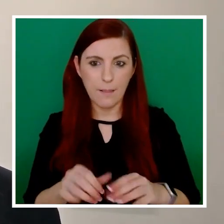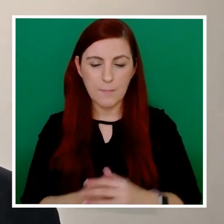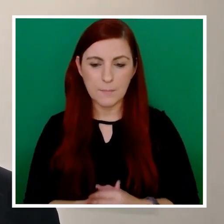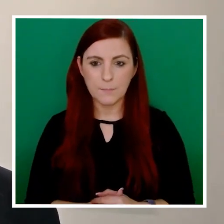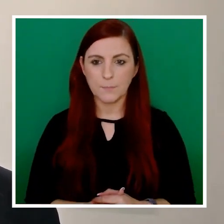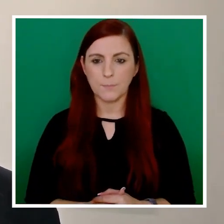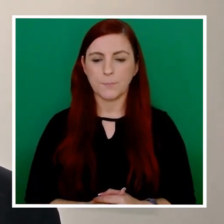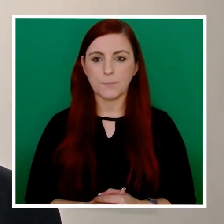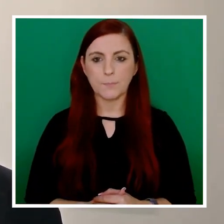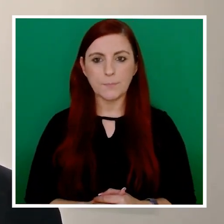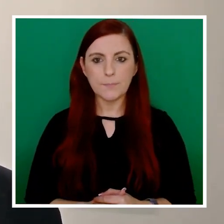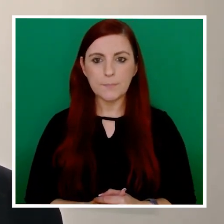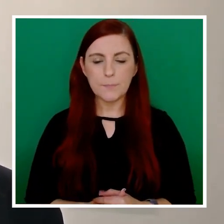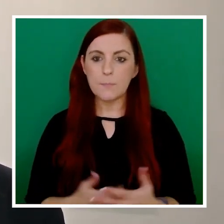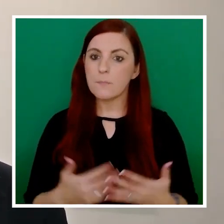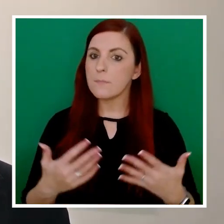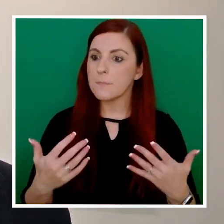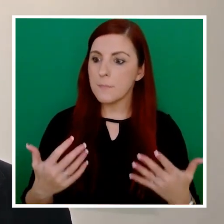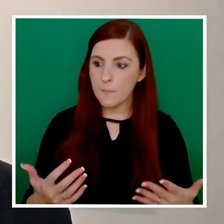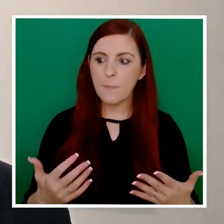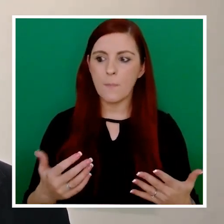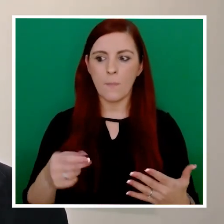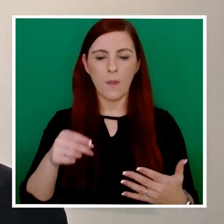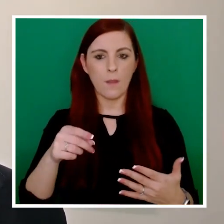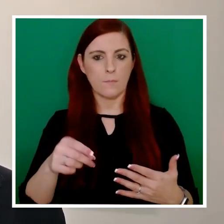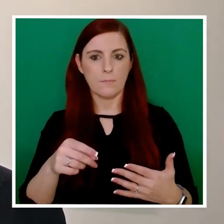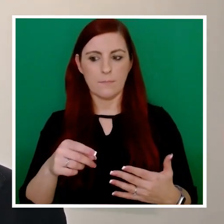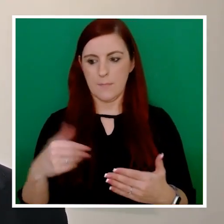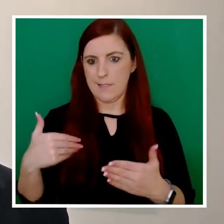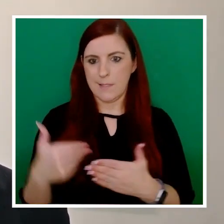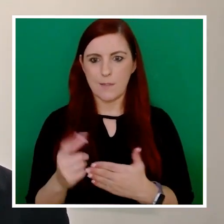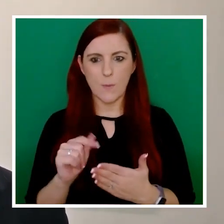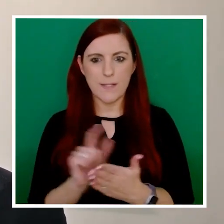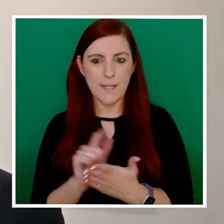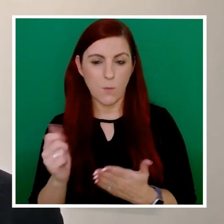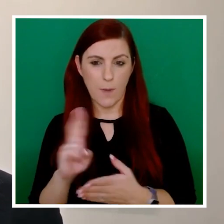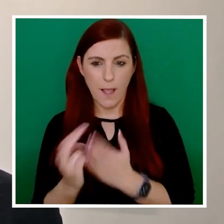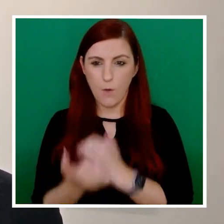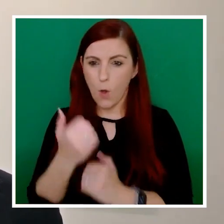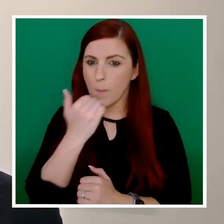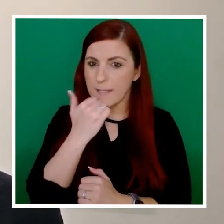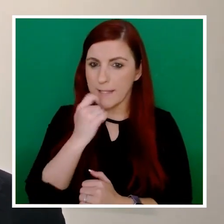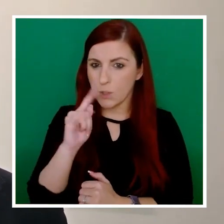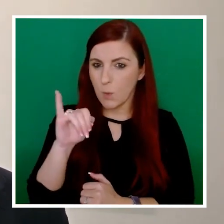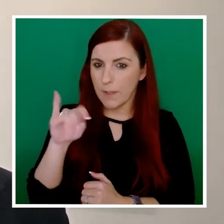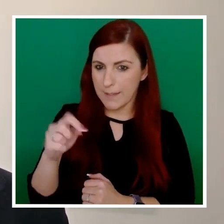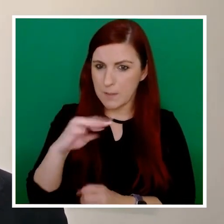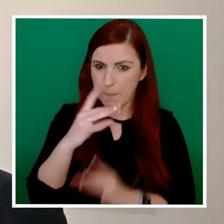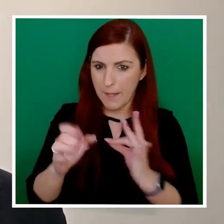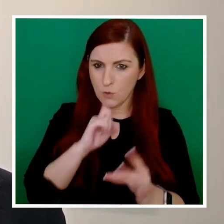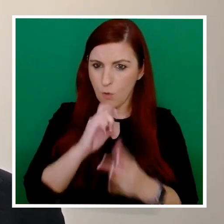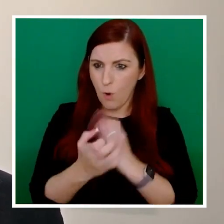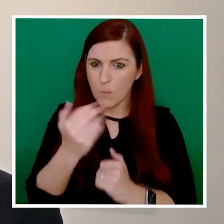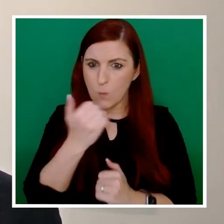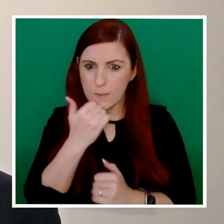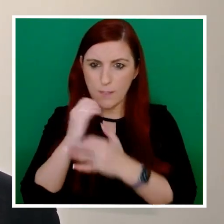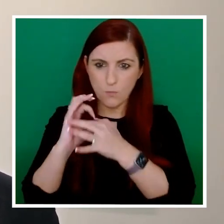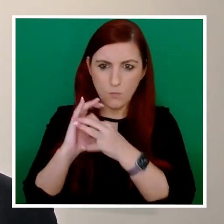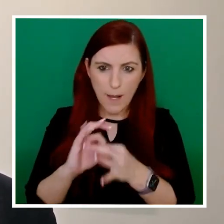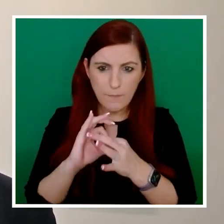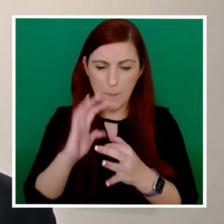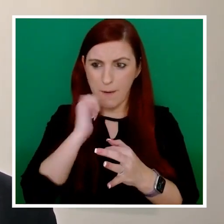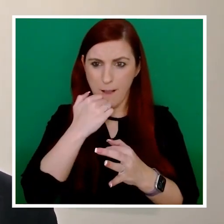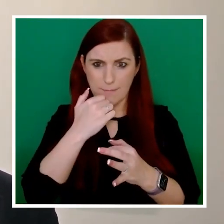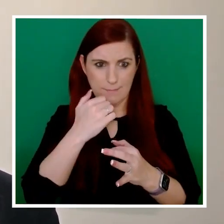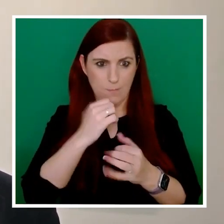possible. Well since 2017, Toolkit has been updated to ensure that it remains as relevant as ever to the rapidly changing